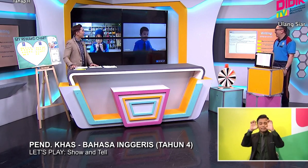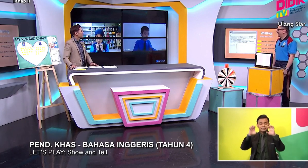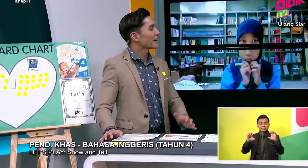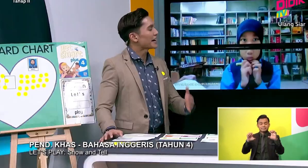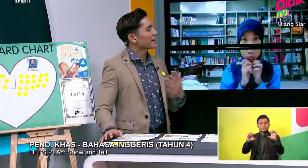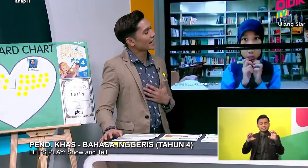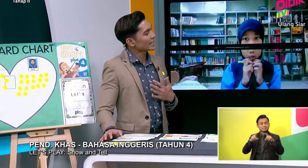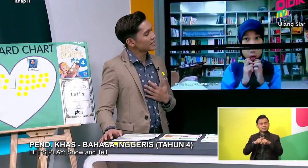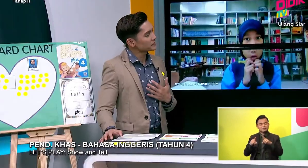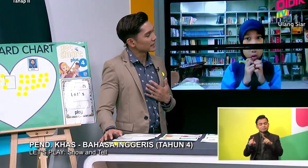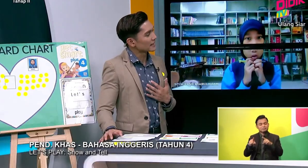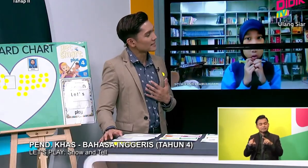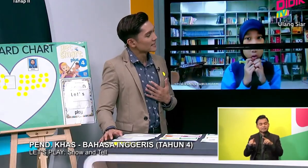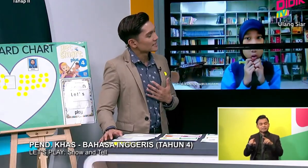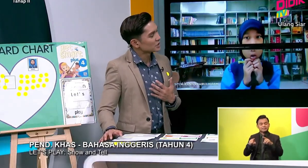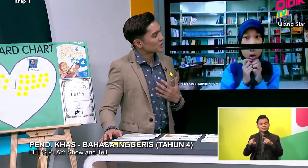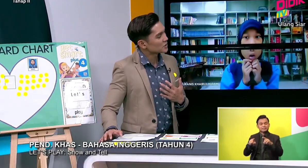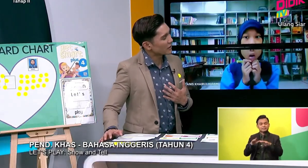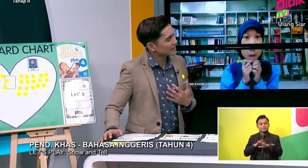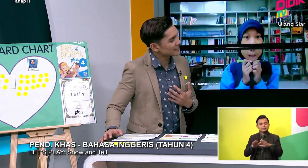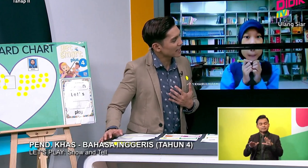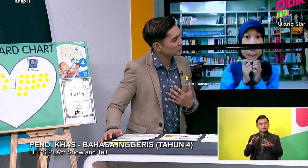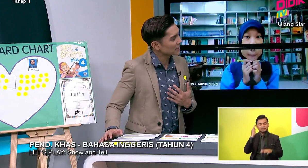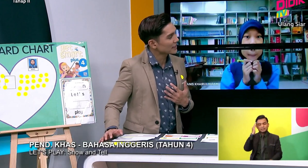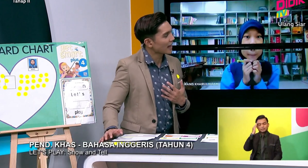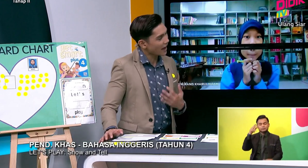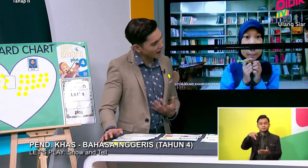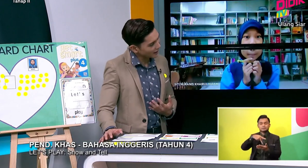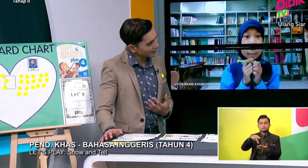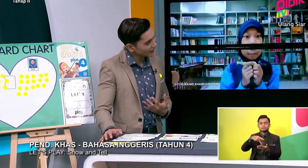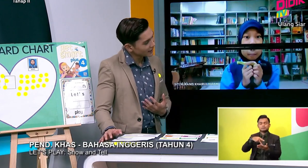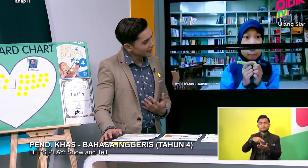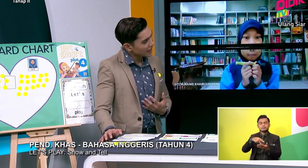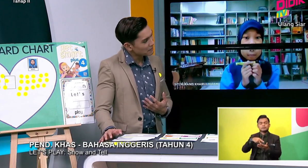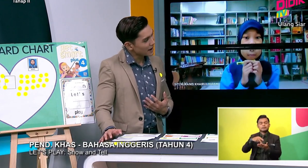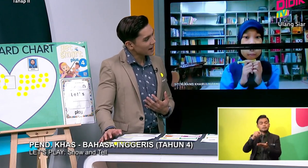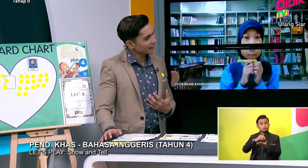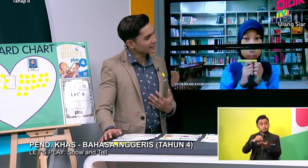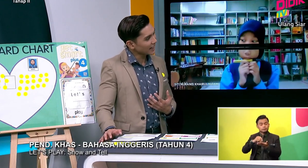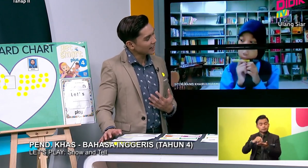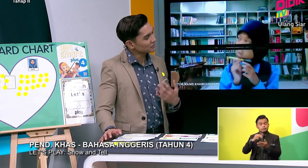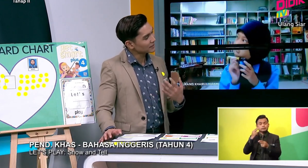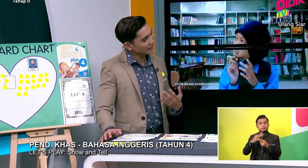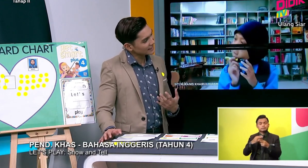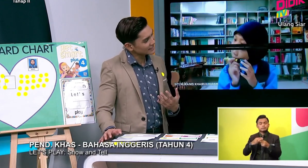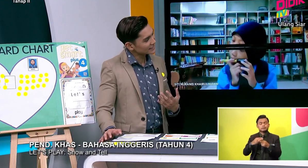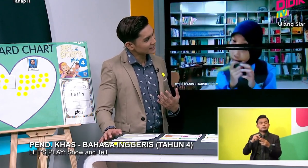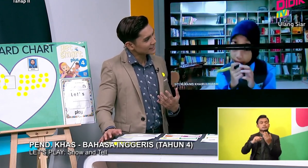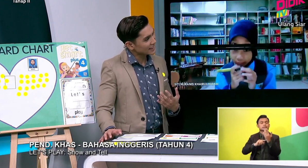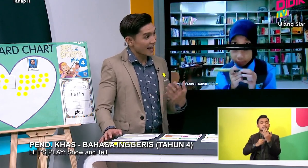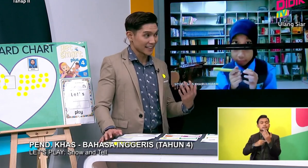Yeah. And if I write an email. Should I start with. Hi. My name is.